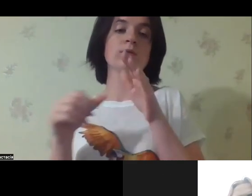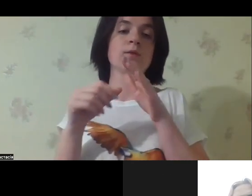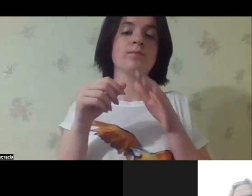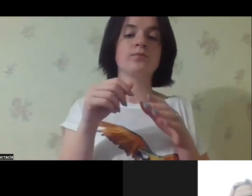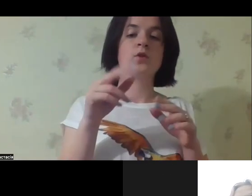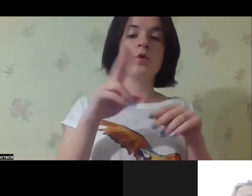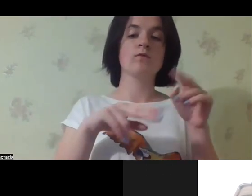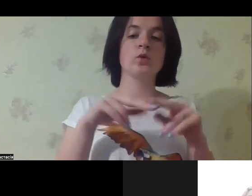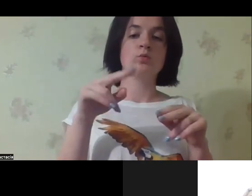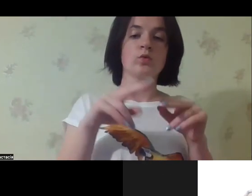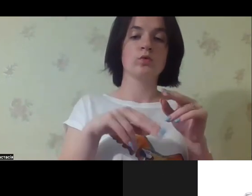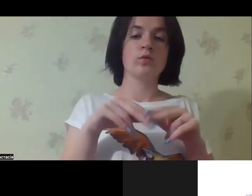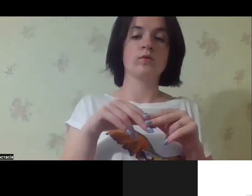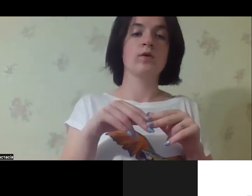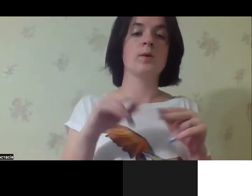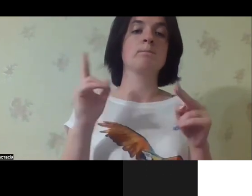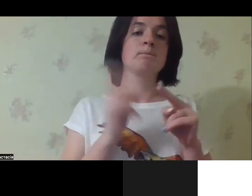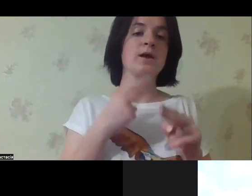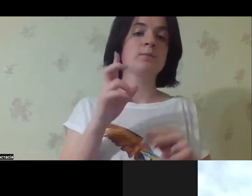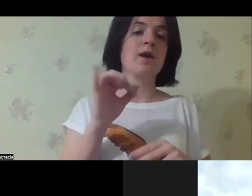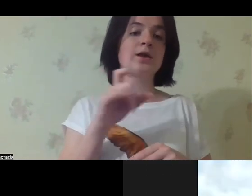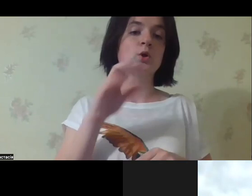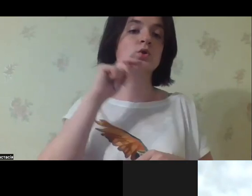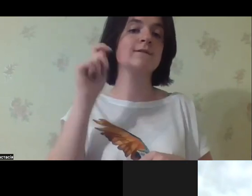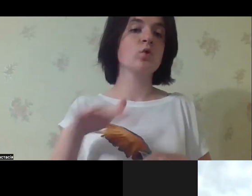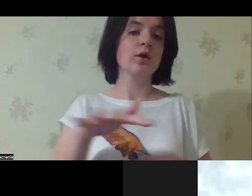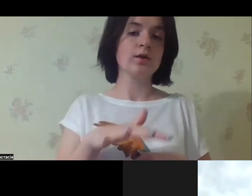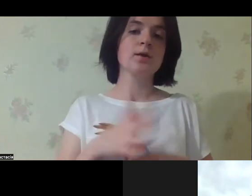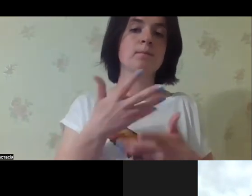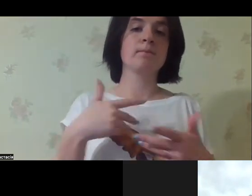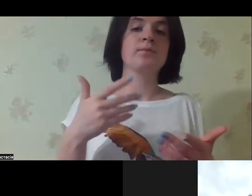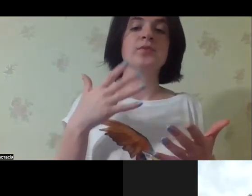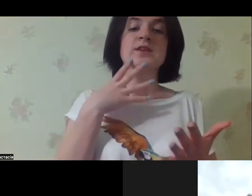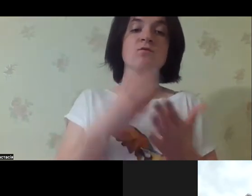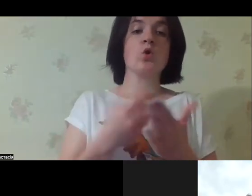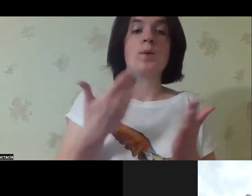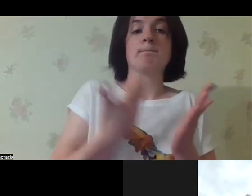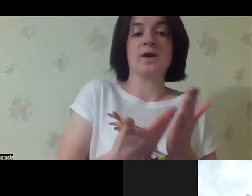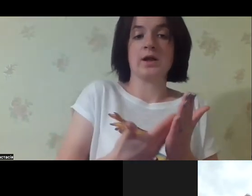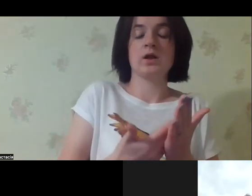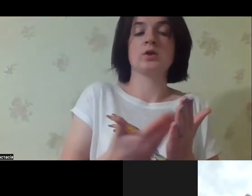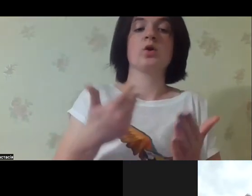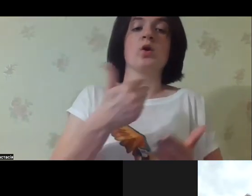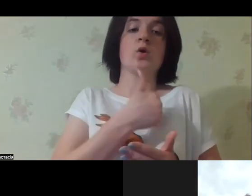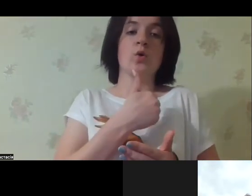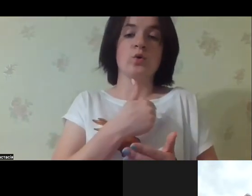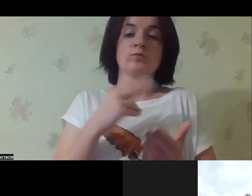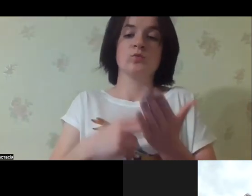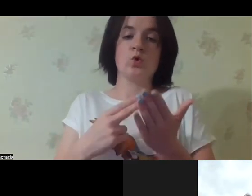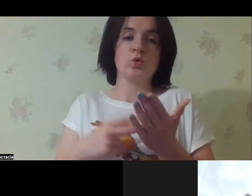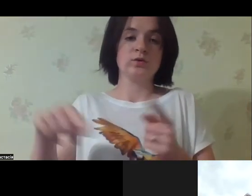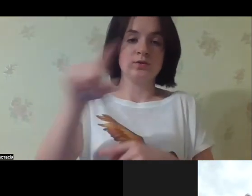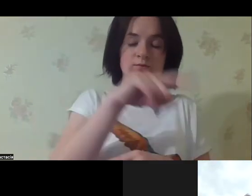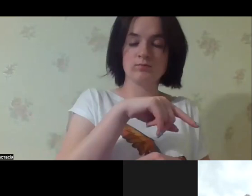team members who joined the team of democratic development or barrier-free society in Ukraine. And we would like to